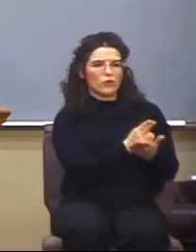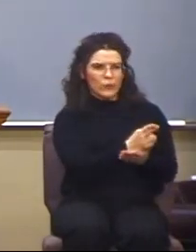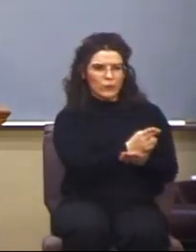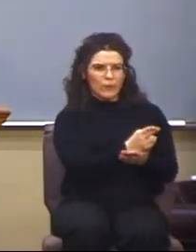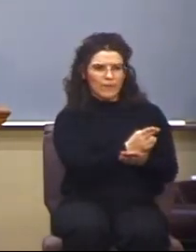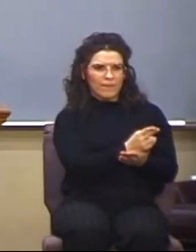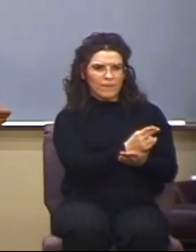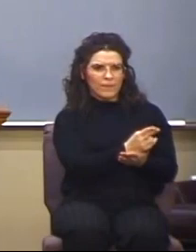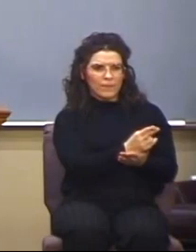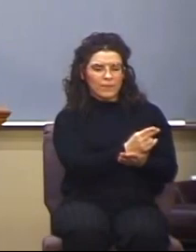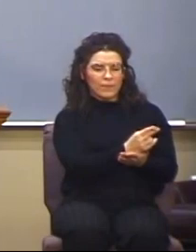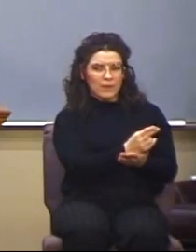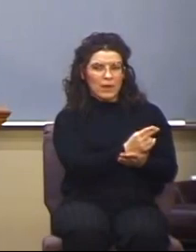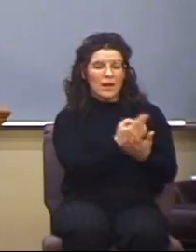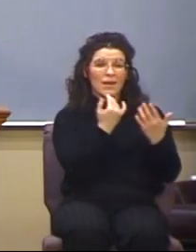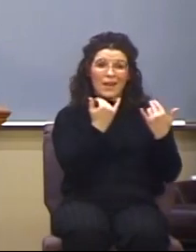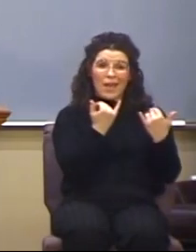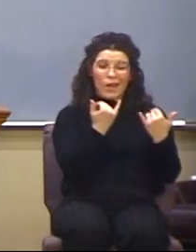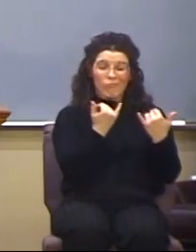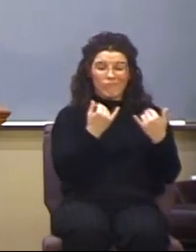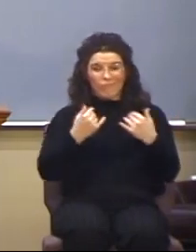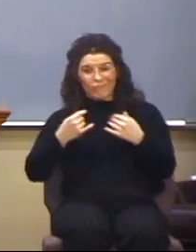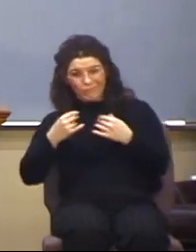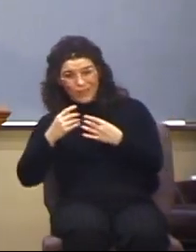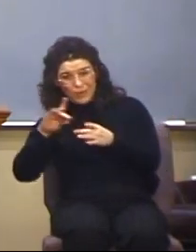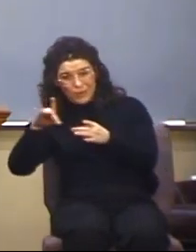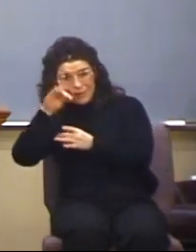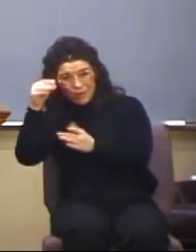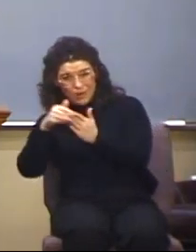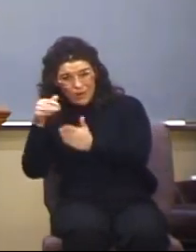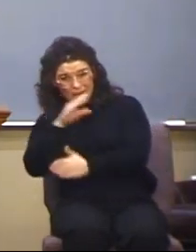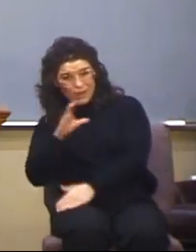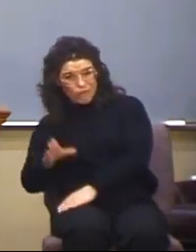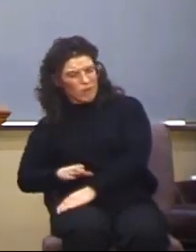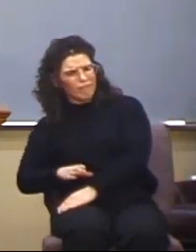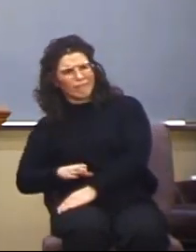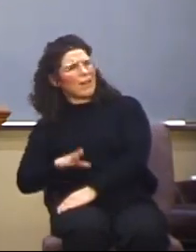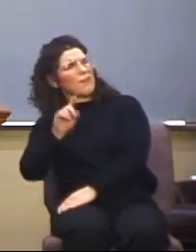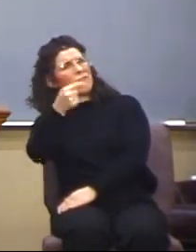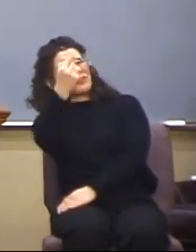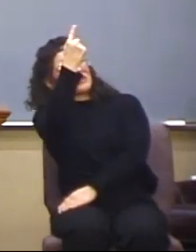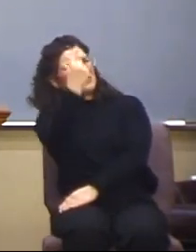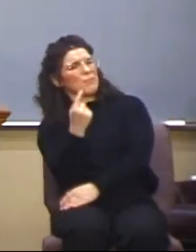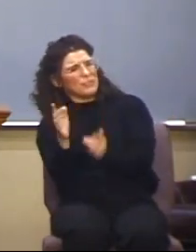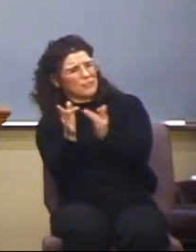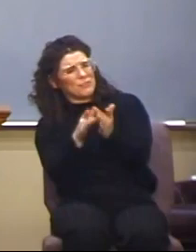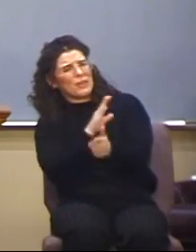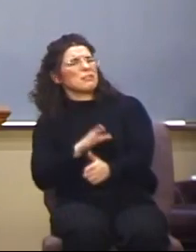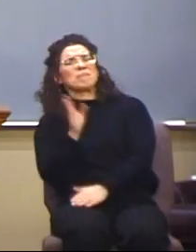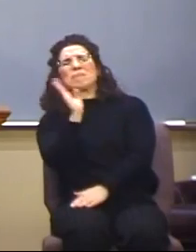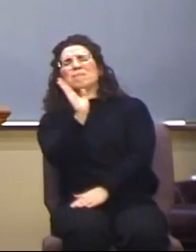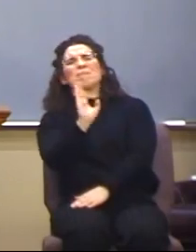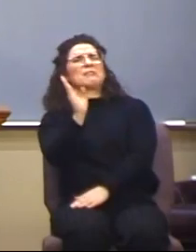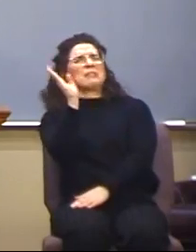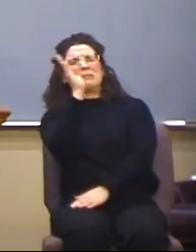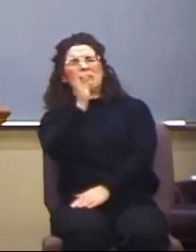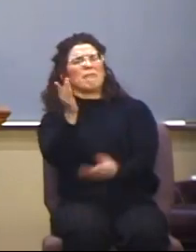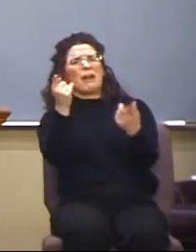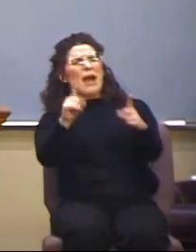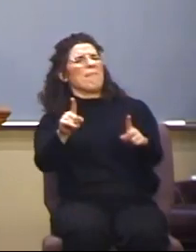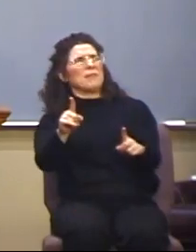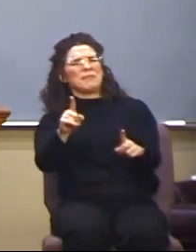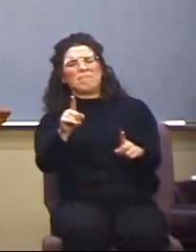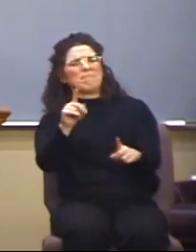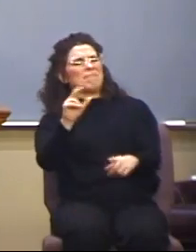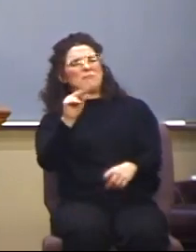Antichrist will deny that that first coming appearance of Jesus ever occurred. Or, I